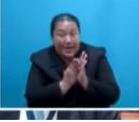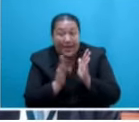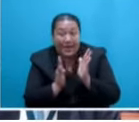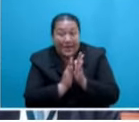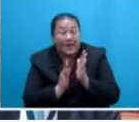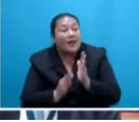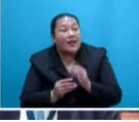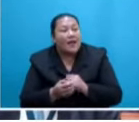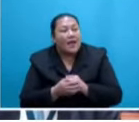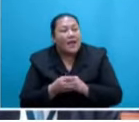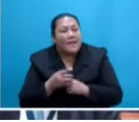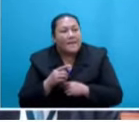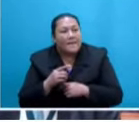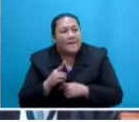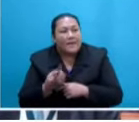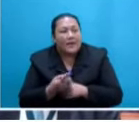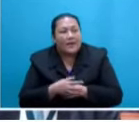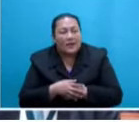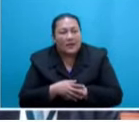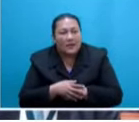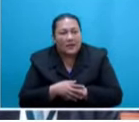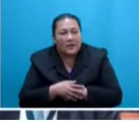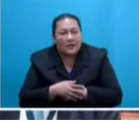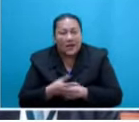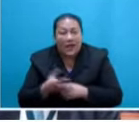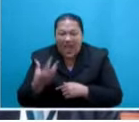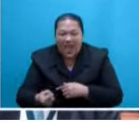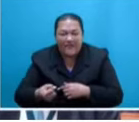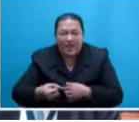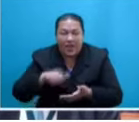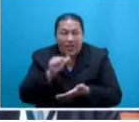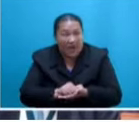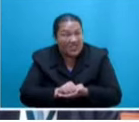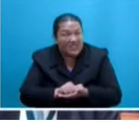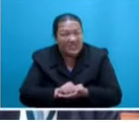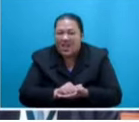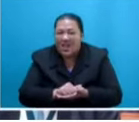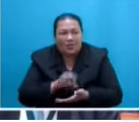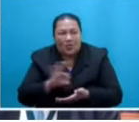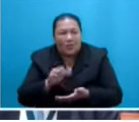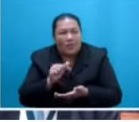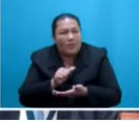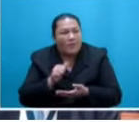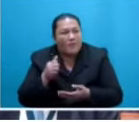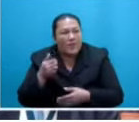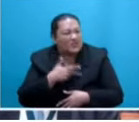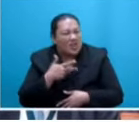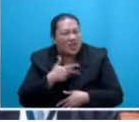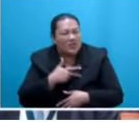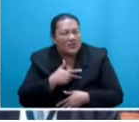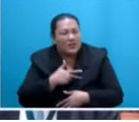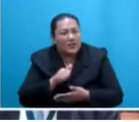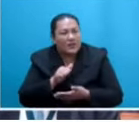those rights enshrined in the Constitution are brutally wounded by a string of draconian decrees cemented by the